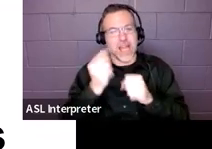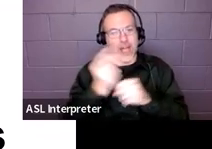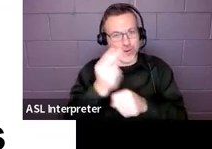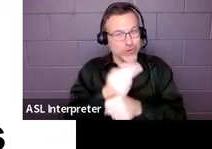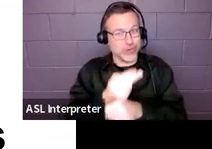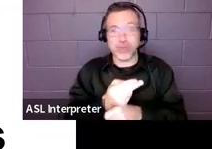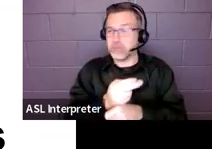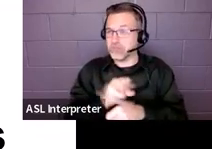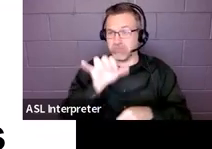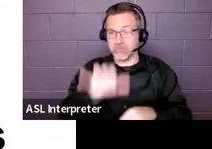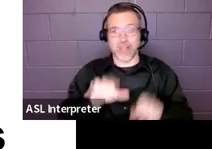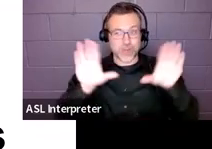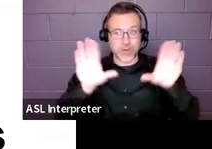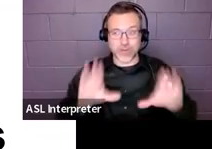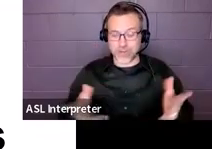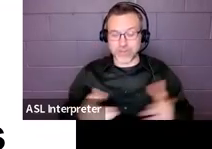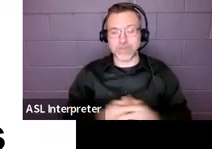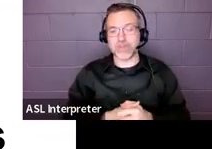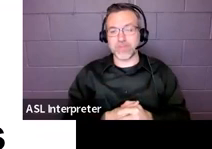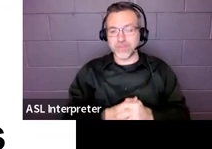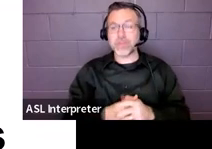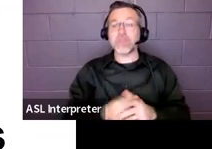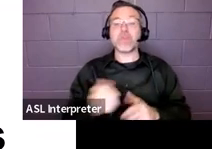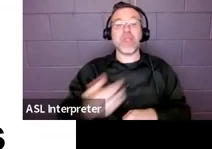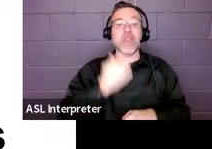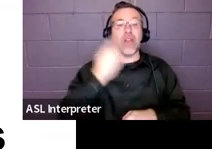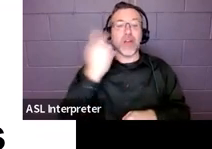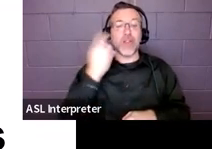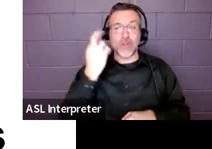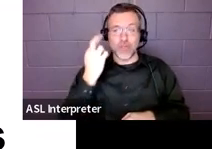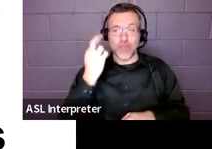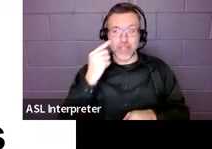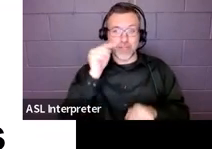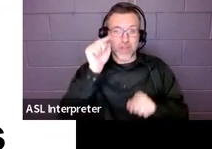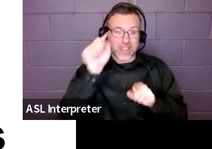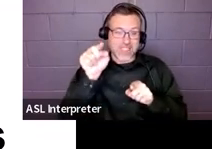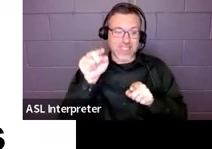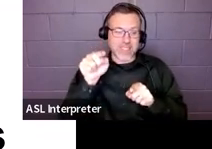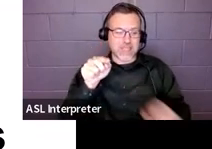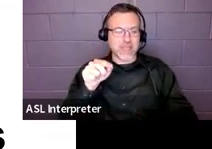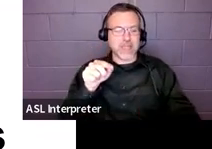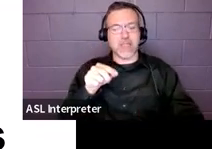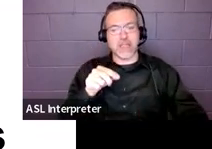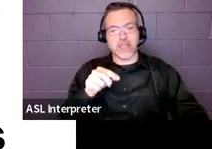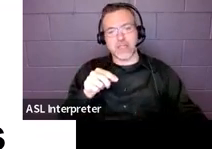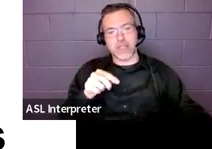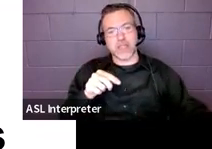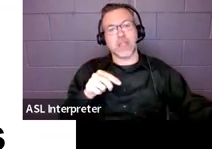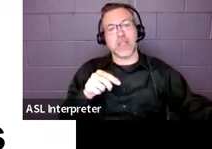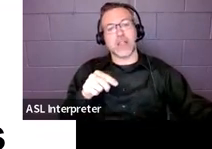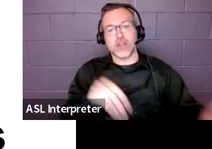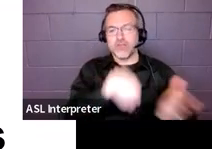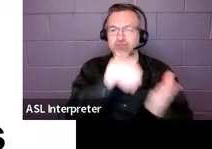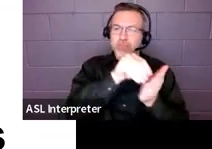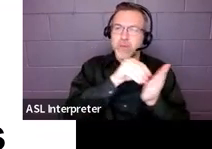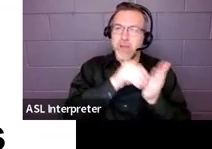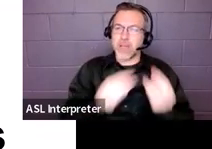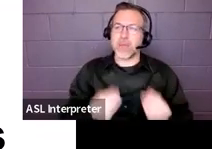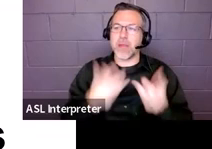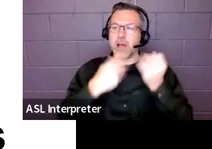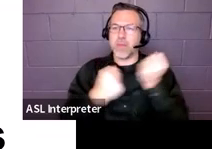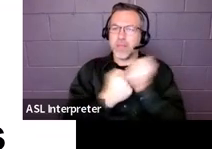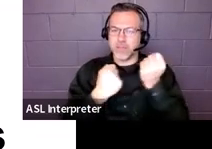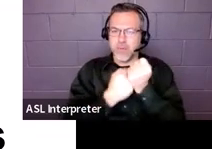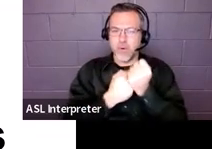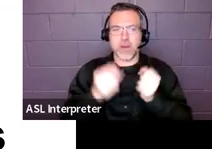wonderful. The reason for this, A, is to document the amount of support that the student needs in order to access the aid,